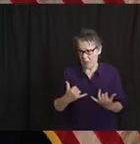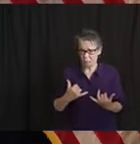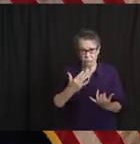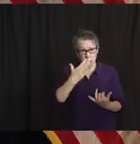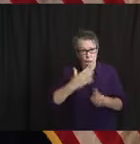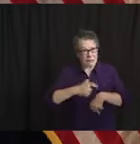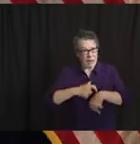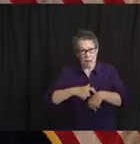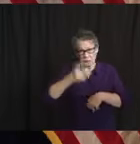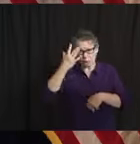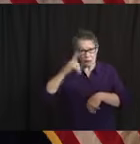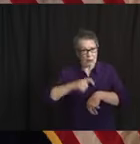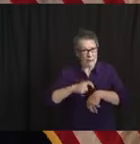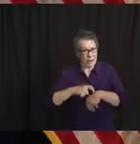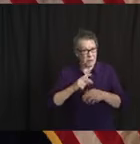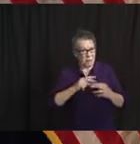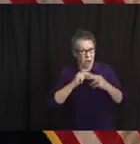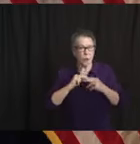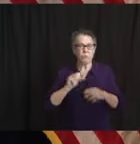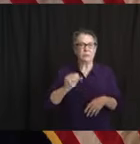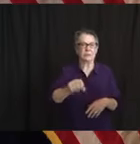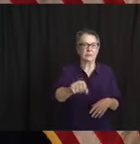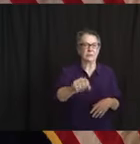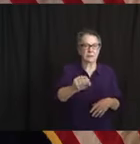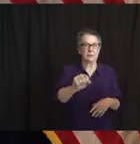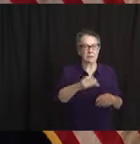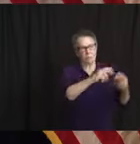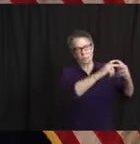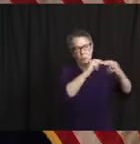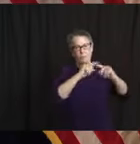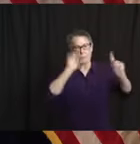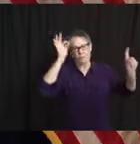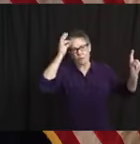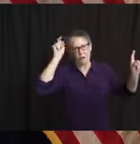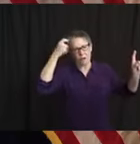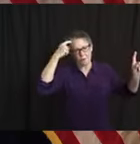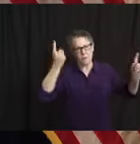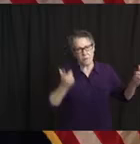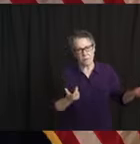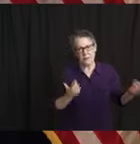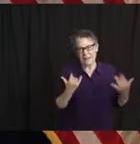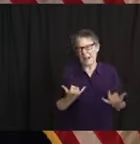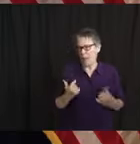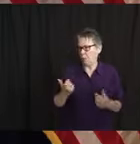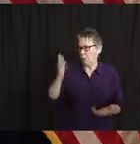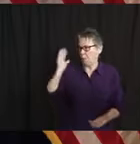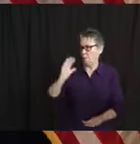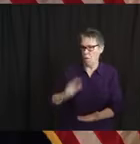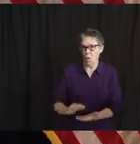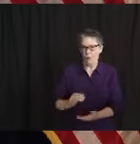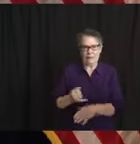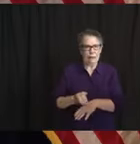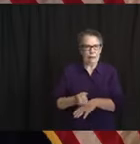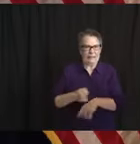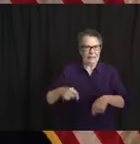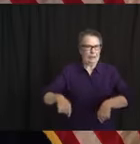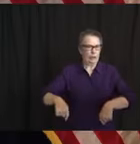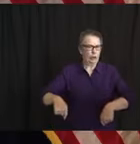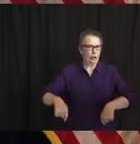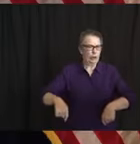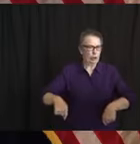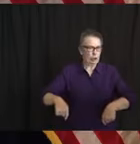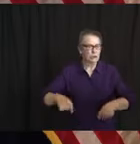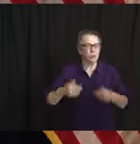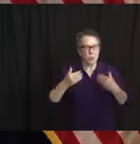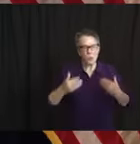borrow it, you took advantage of a very good, historically low interest rate environment. So I'm going to mask up. I want to